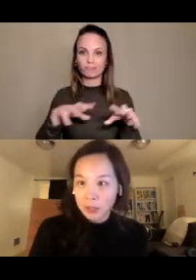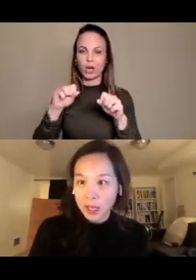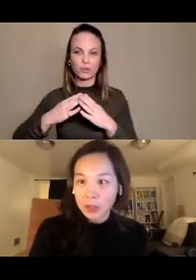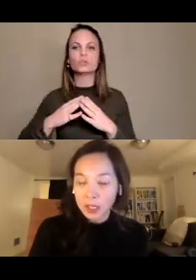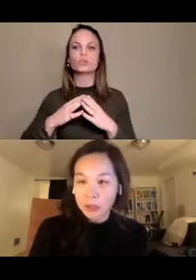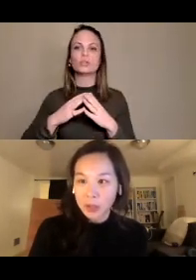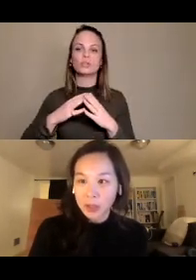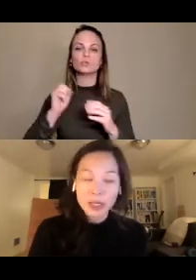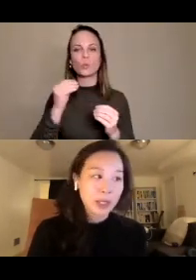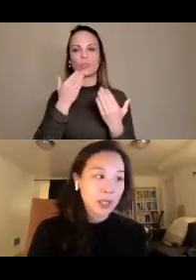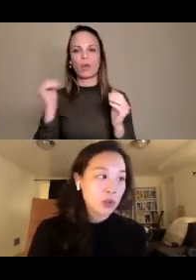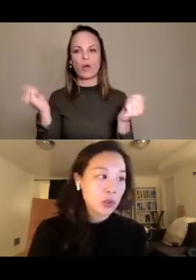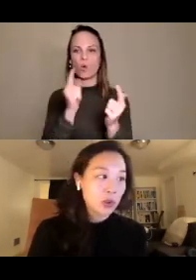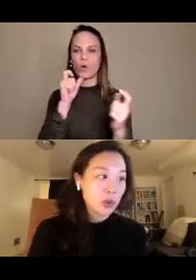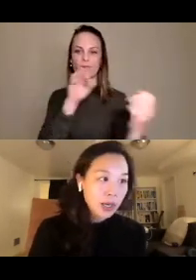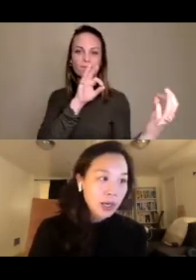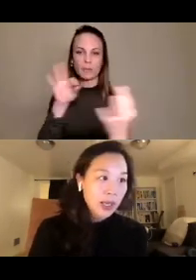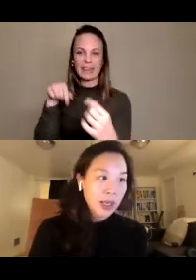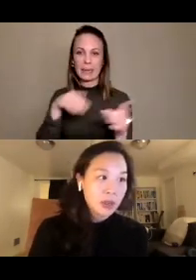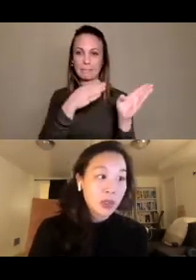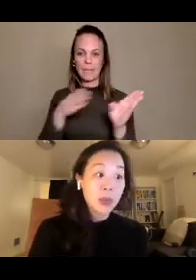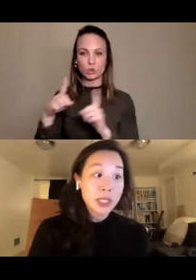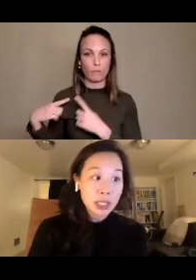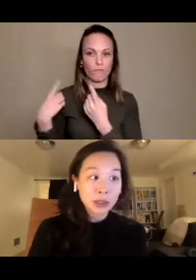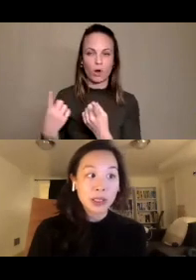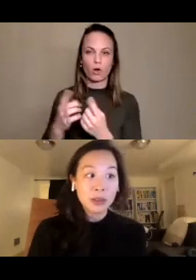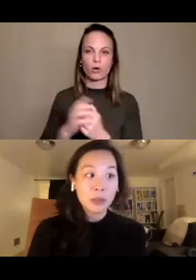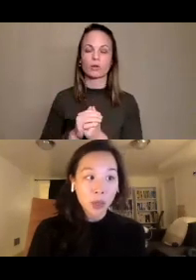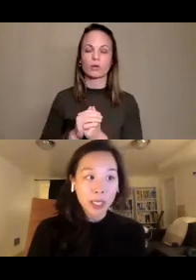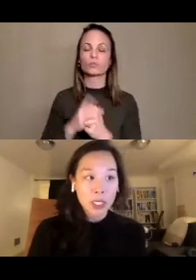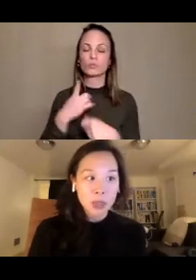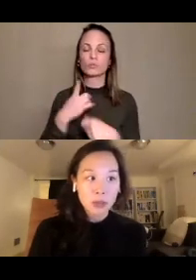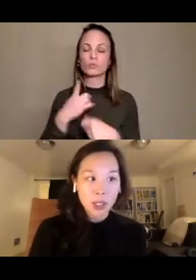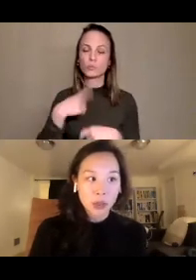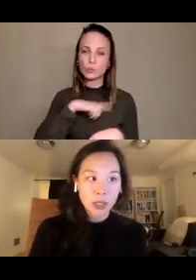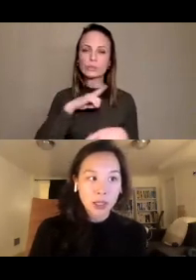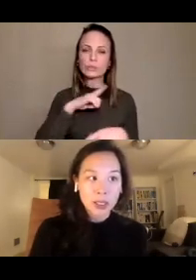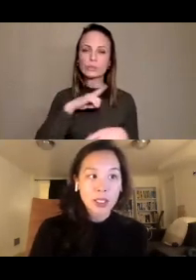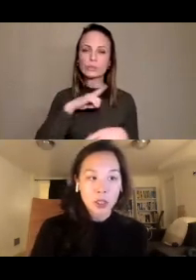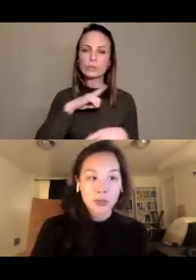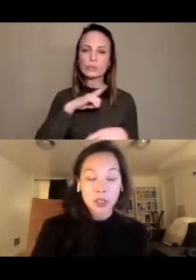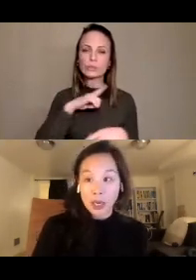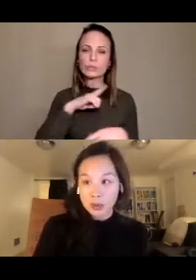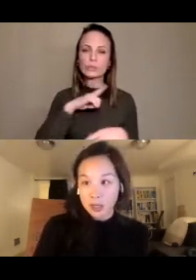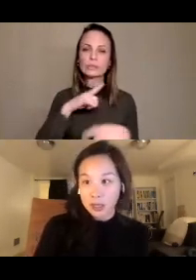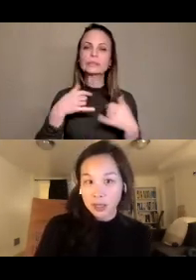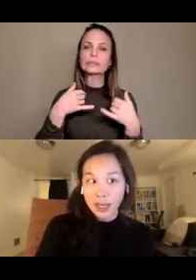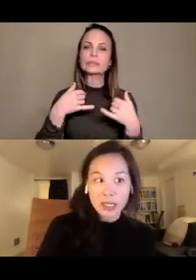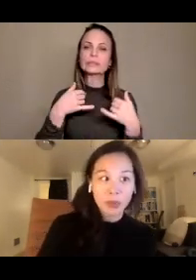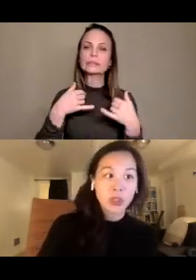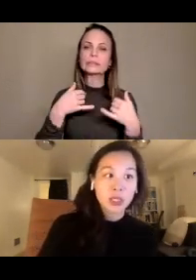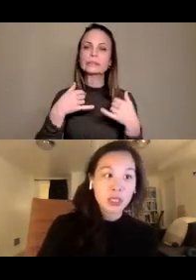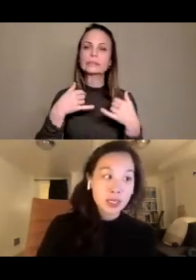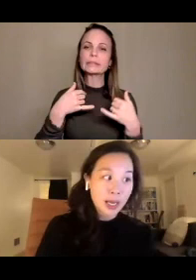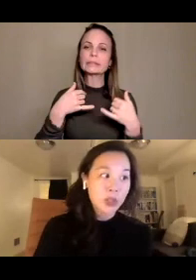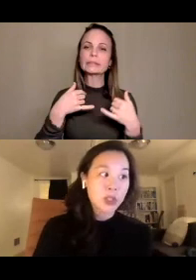has provided your input on this plan so far, and we will still need more engagement to make sure that this initiative is grounded in the